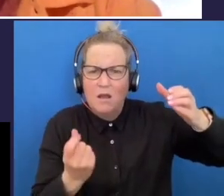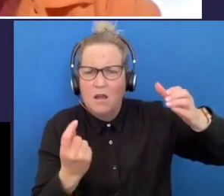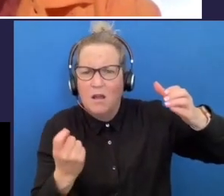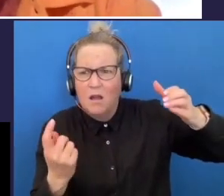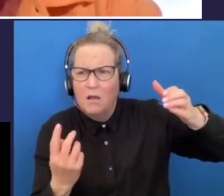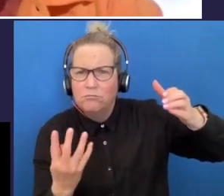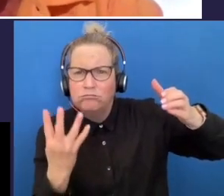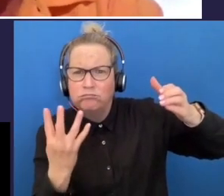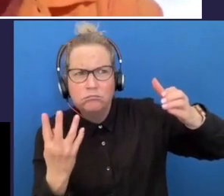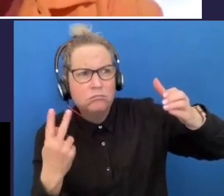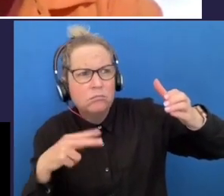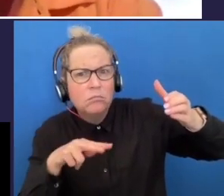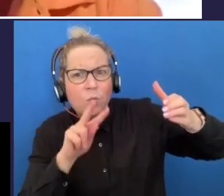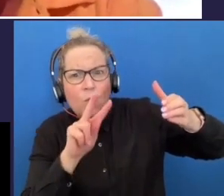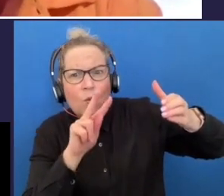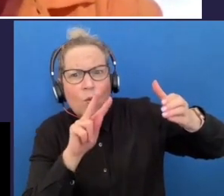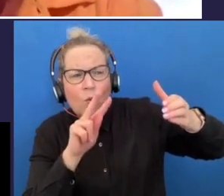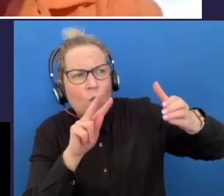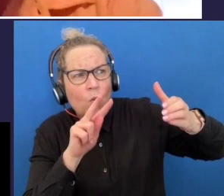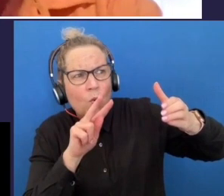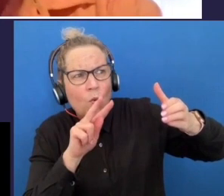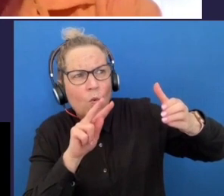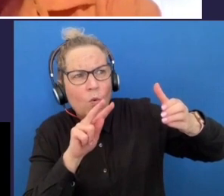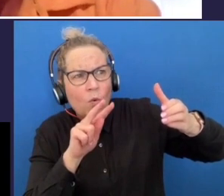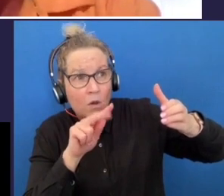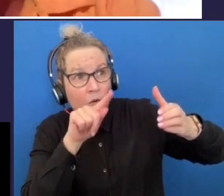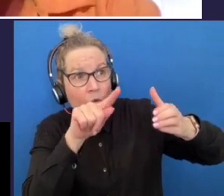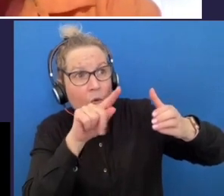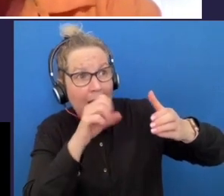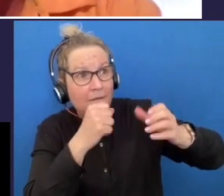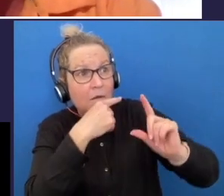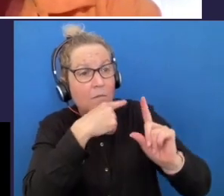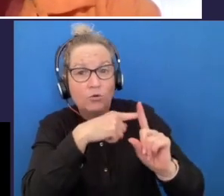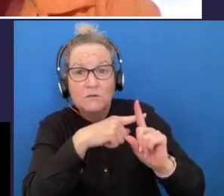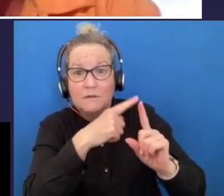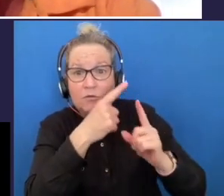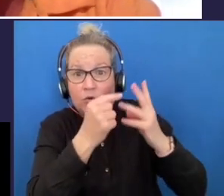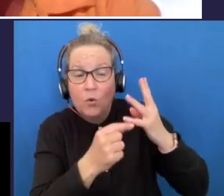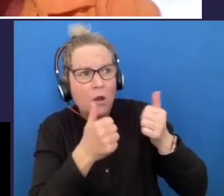choices so if we're making positive choices in those in the branches